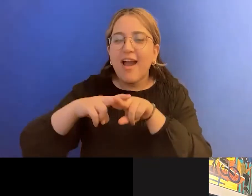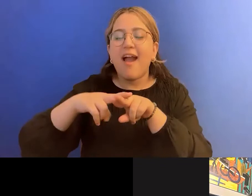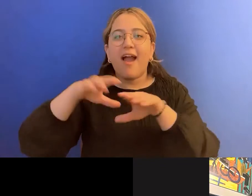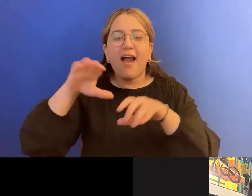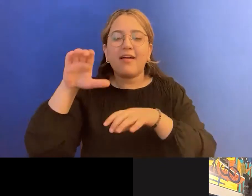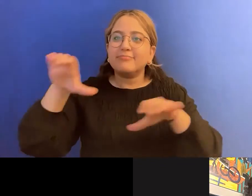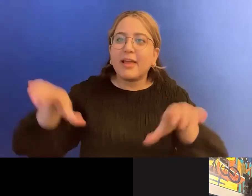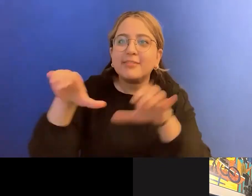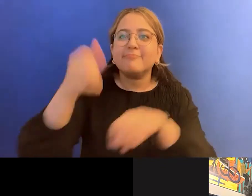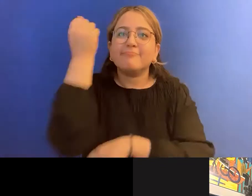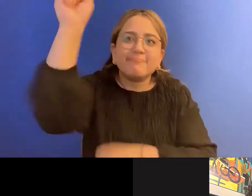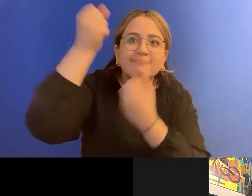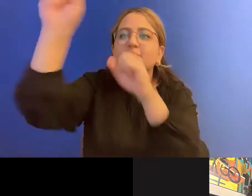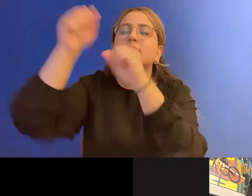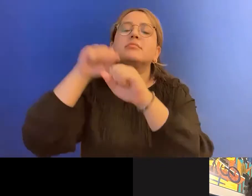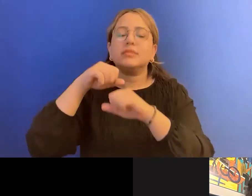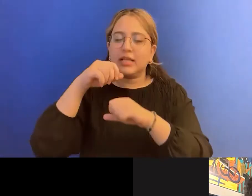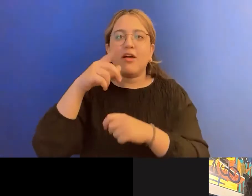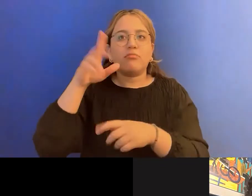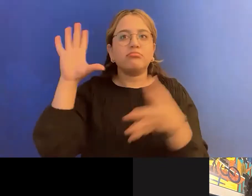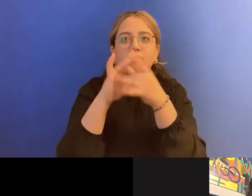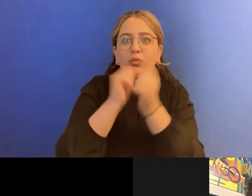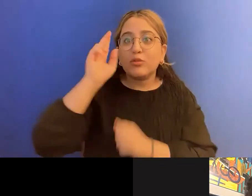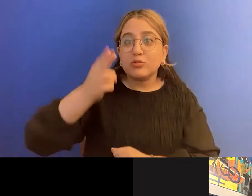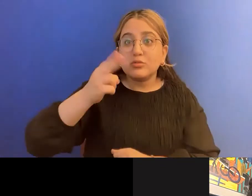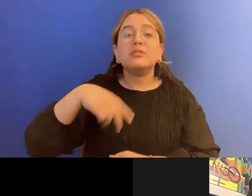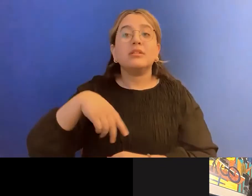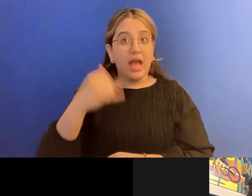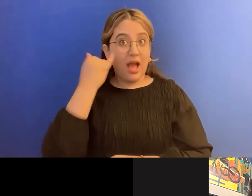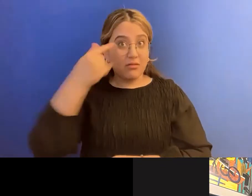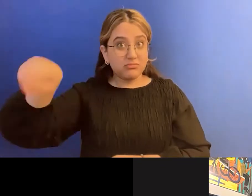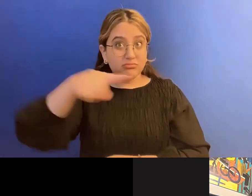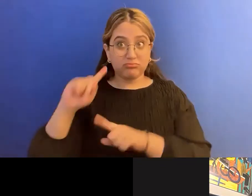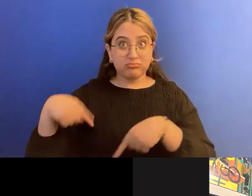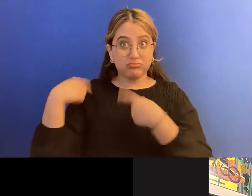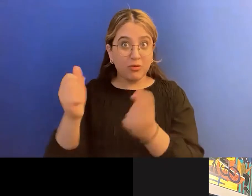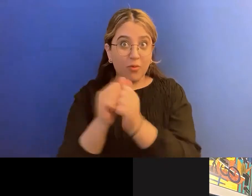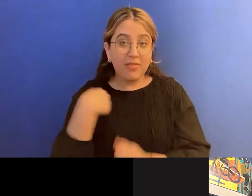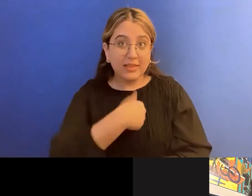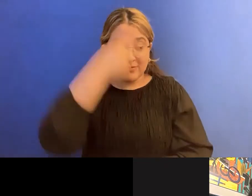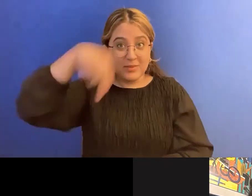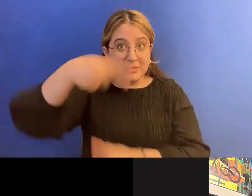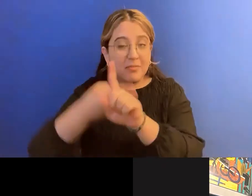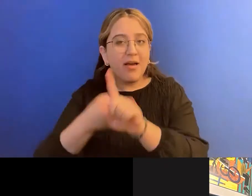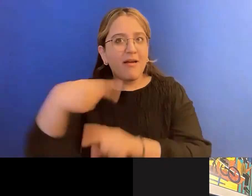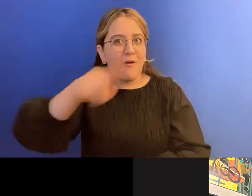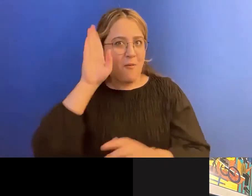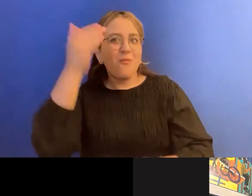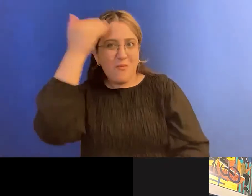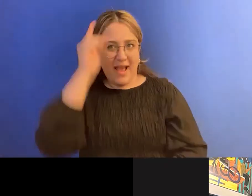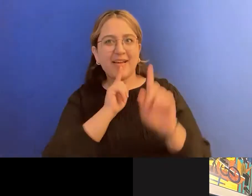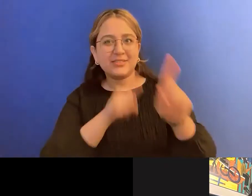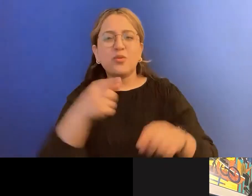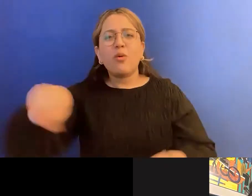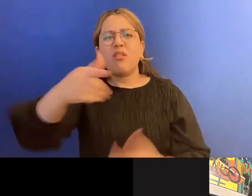And some of them are questions that you would have learned the answers to if you've been with us this month. So even if you think you don't know a lot of fat trivia, you